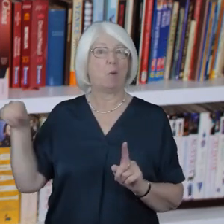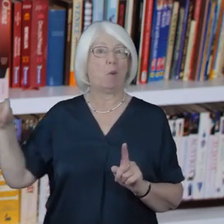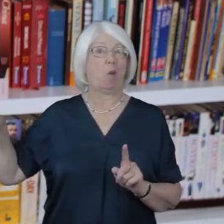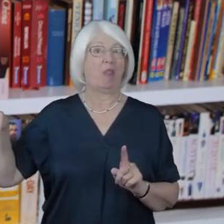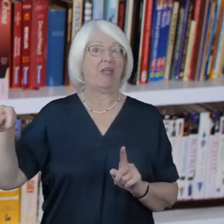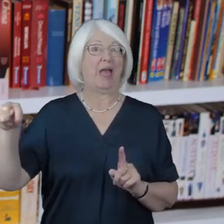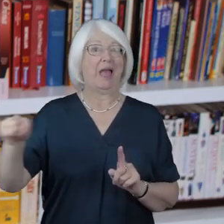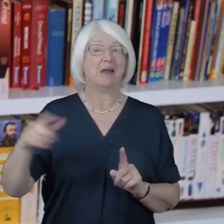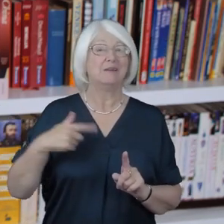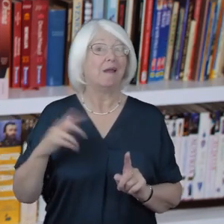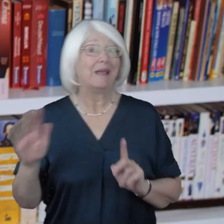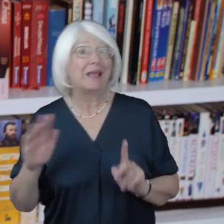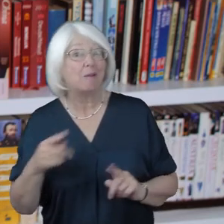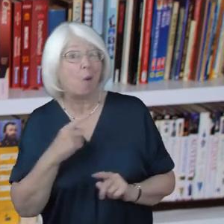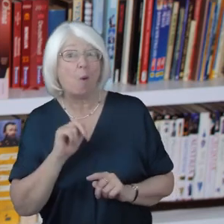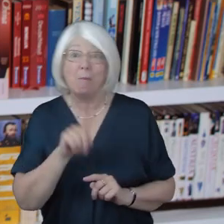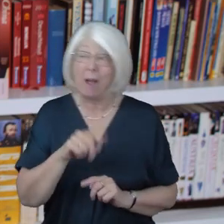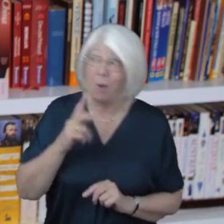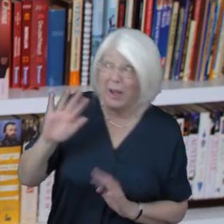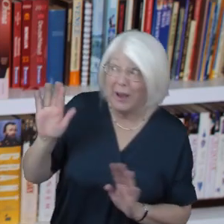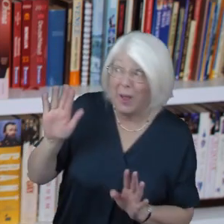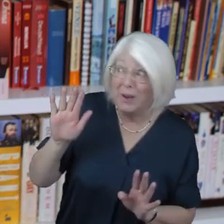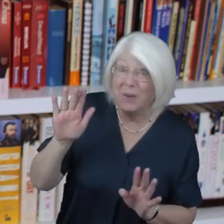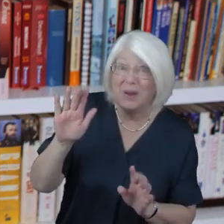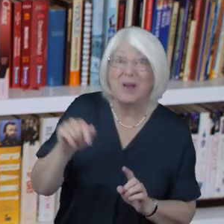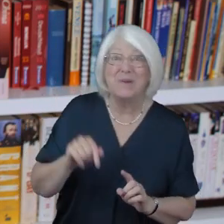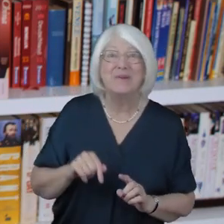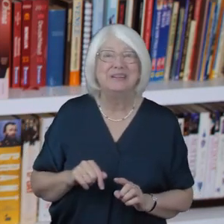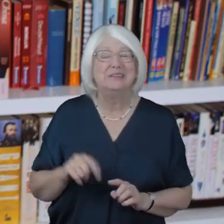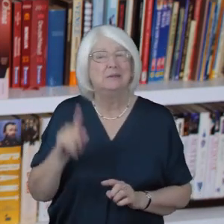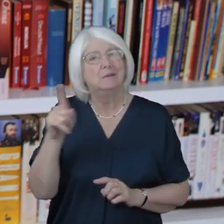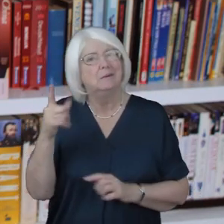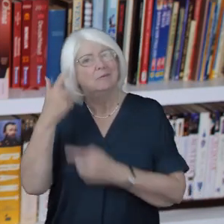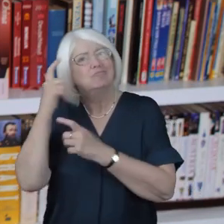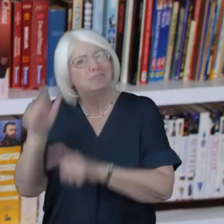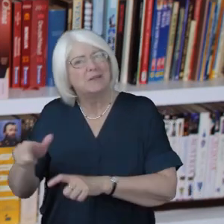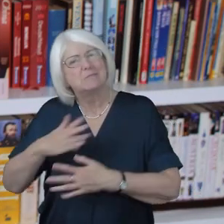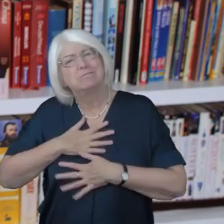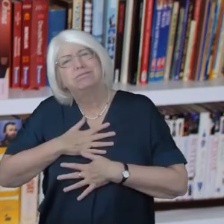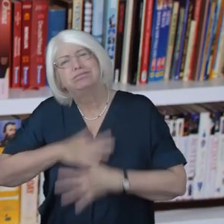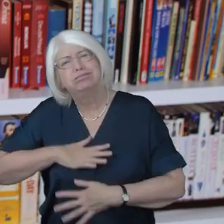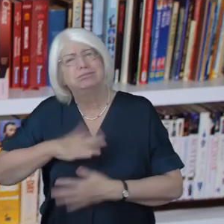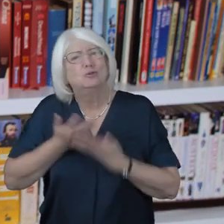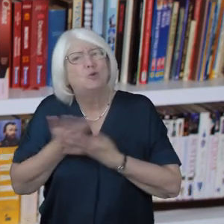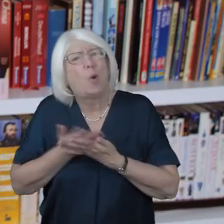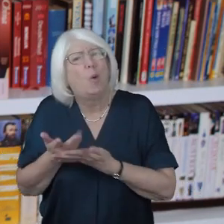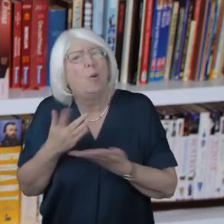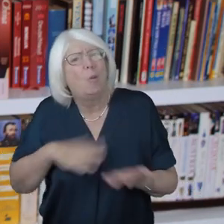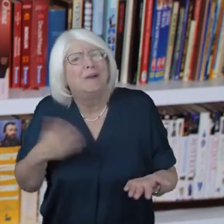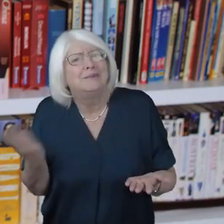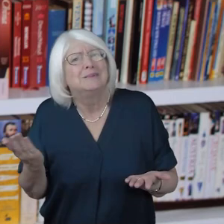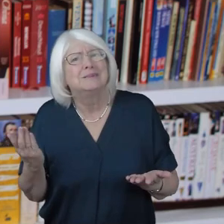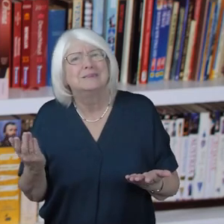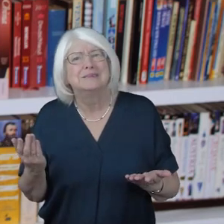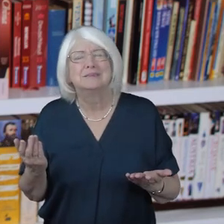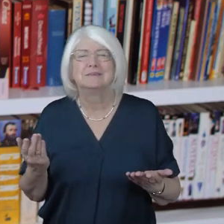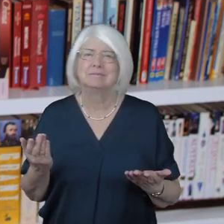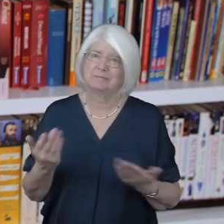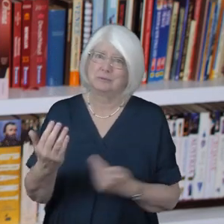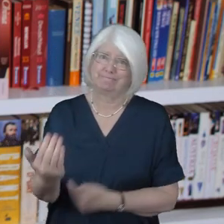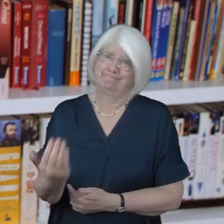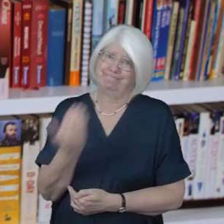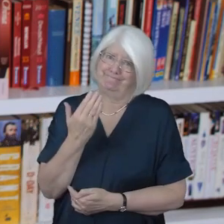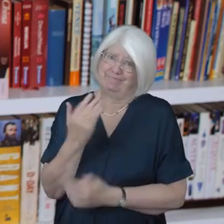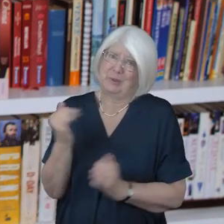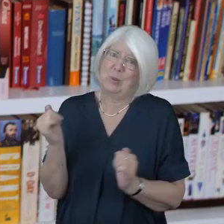in case she passes by the residents are desperate for someone to talk to the onset of winter of